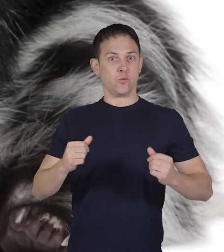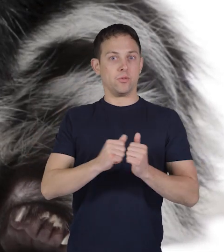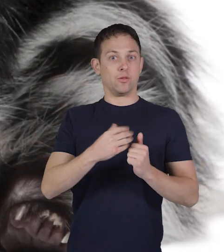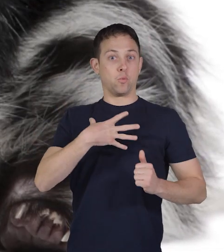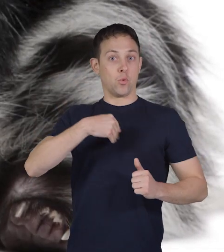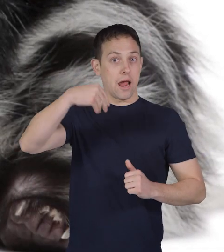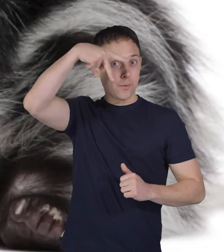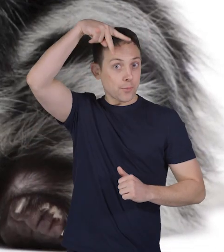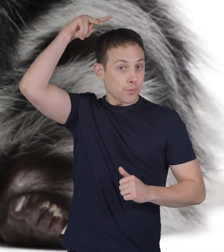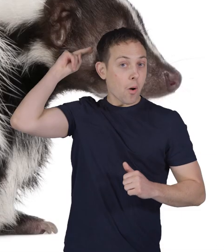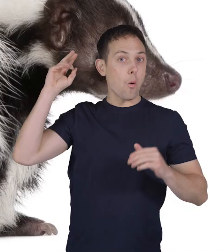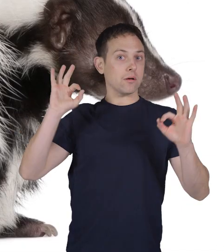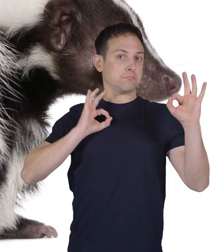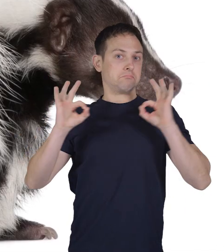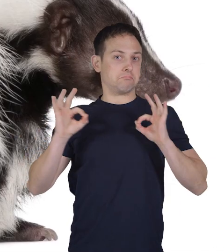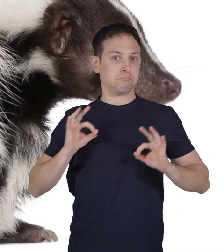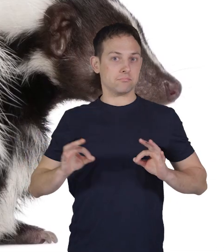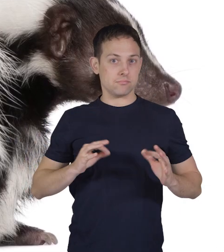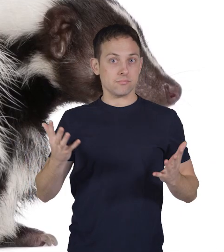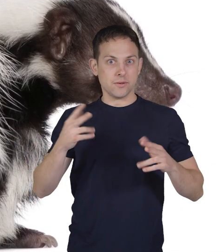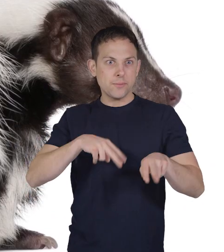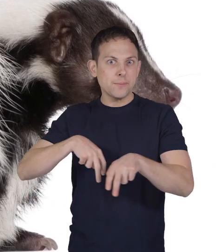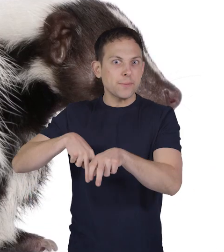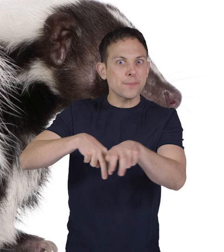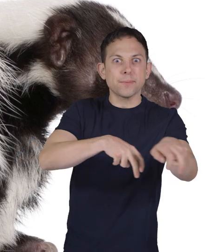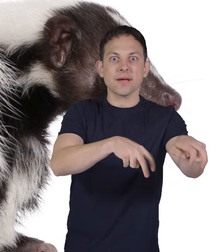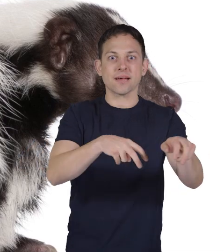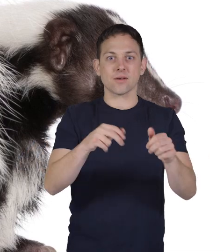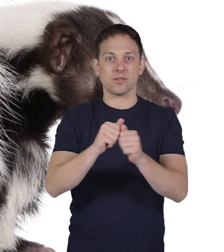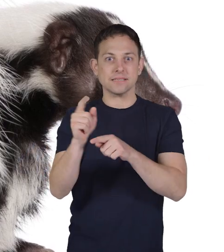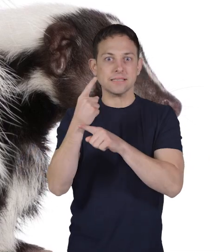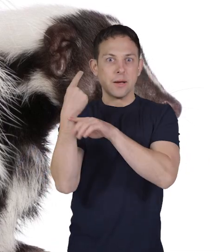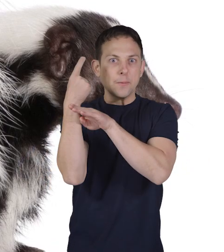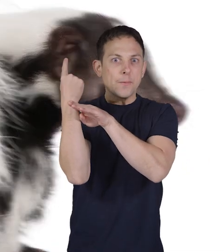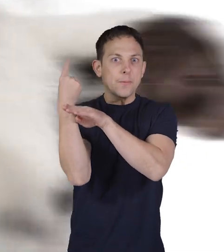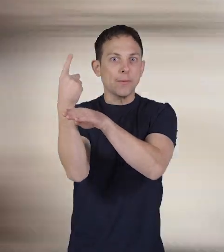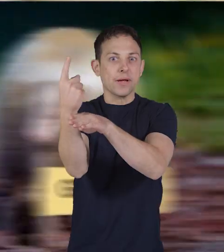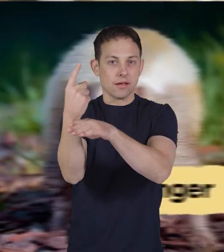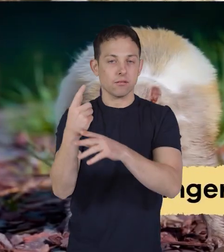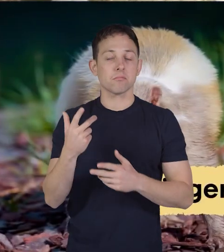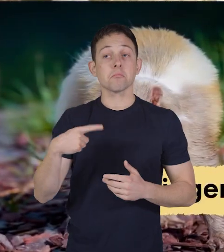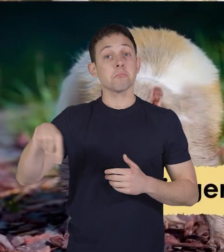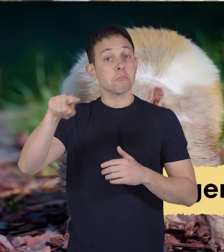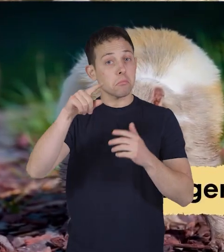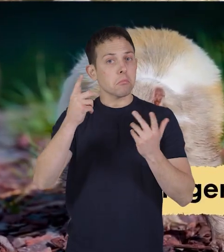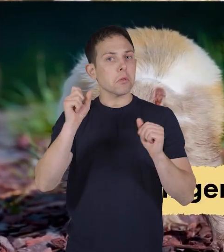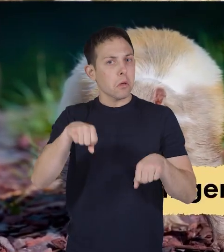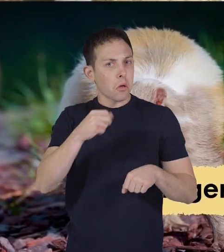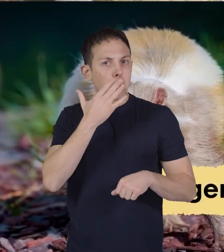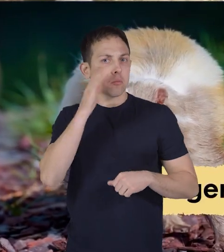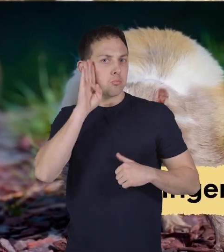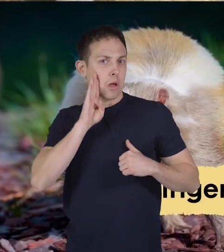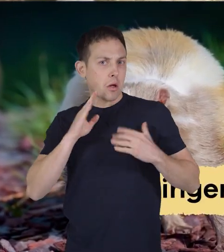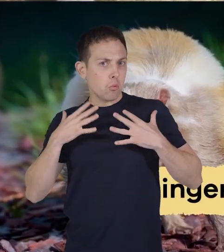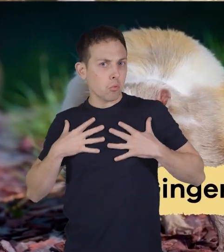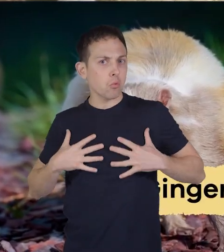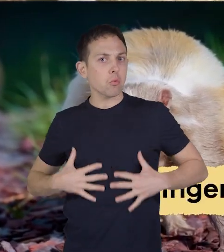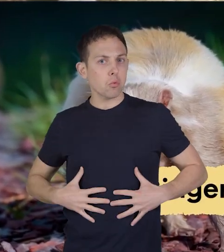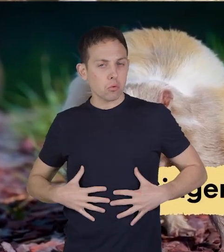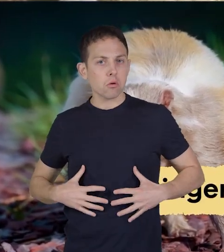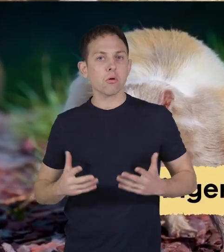with white stripes or spots running down their backs and tails but they can also be